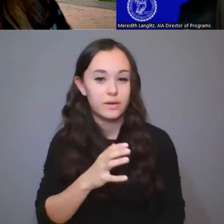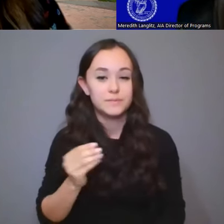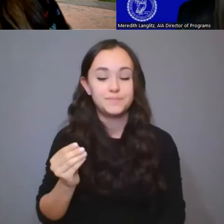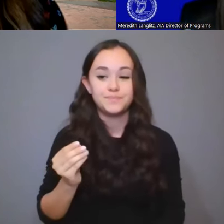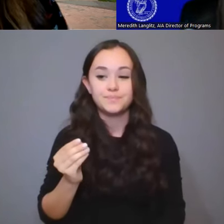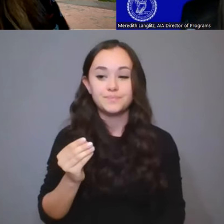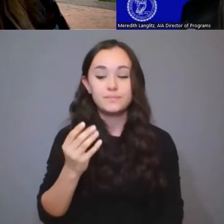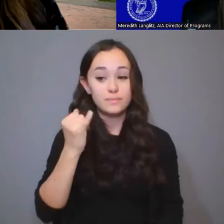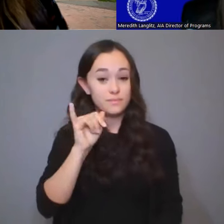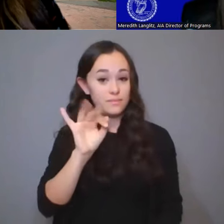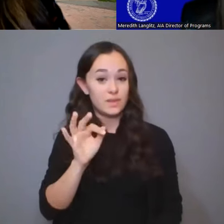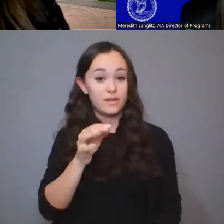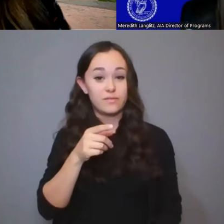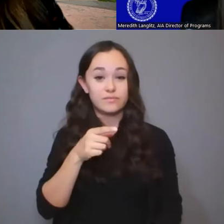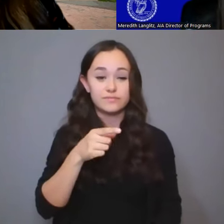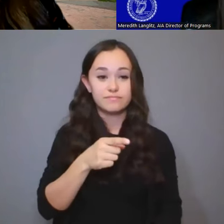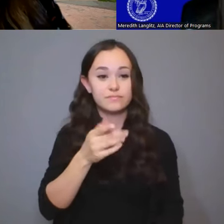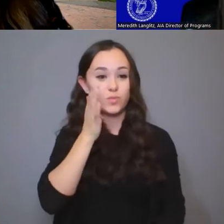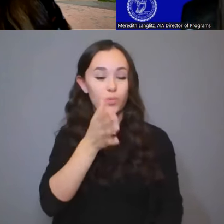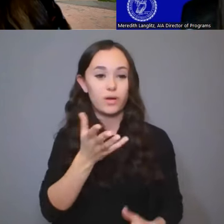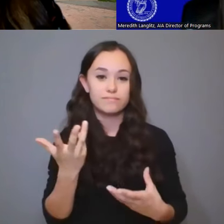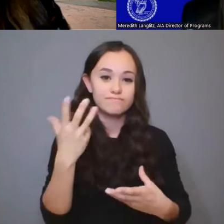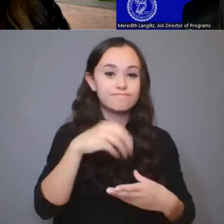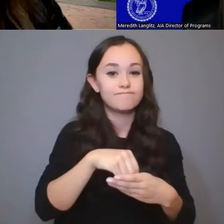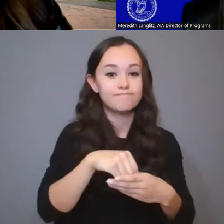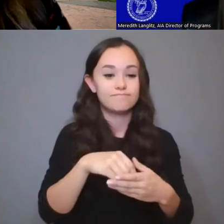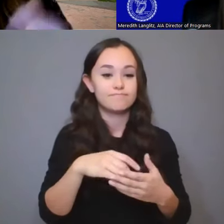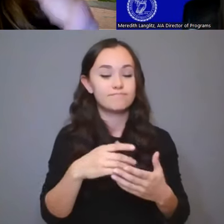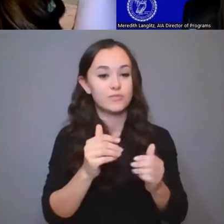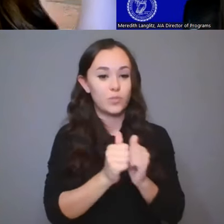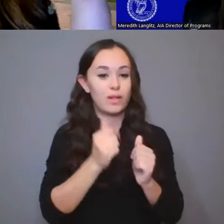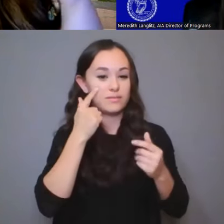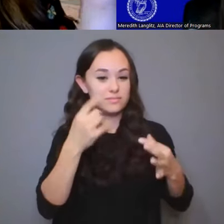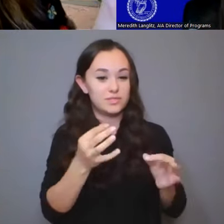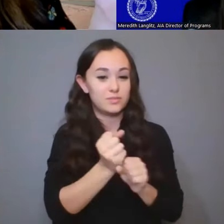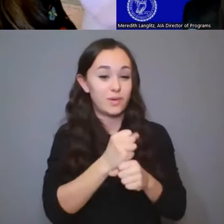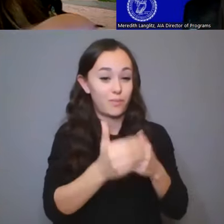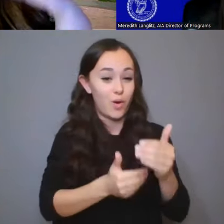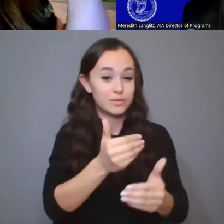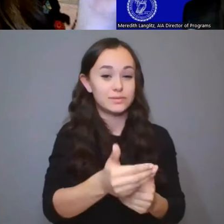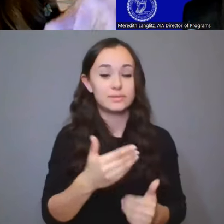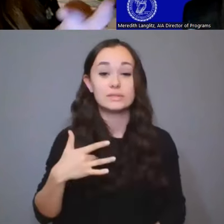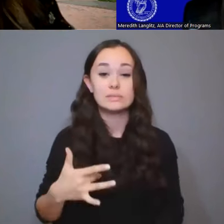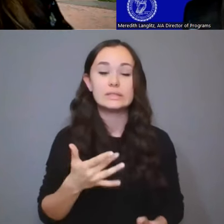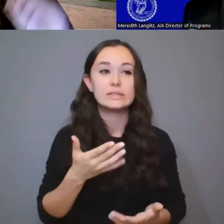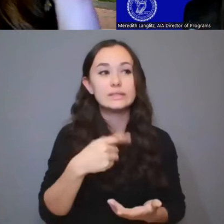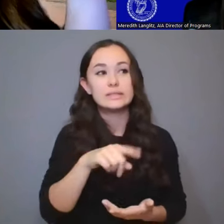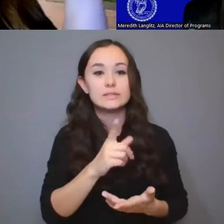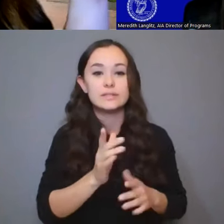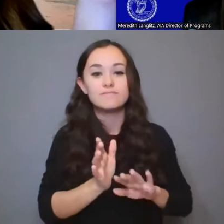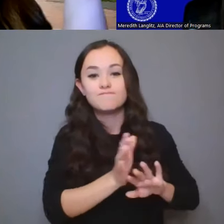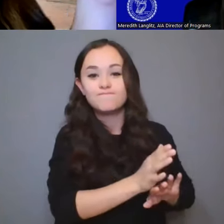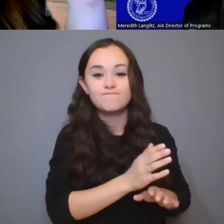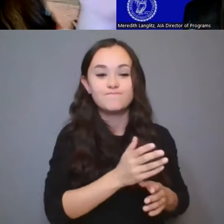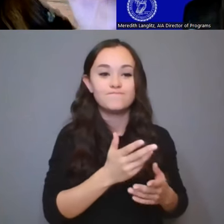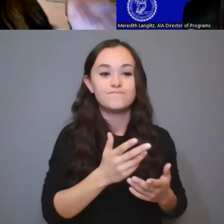be able to participate in any of the decision-making practices that typically have been reserved for the field directors and